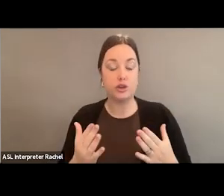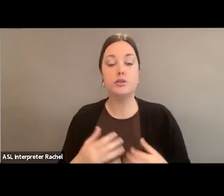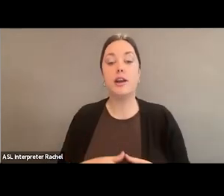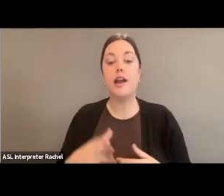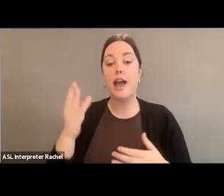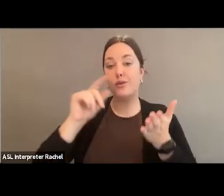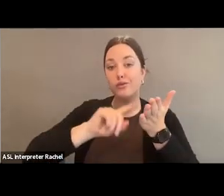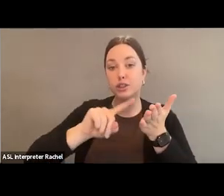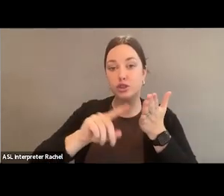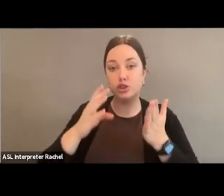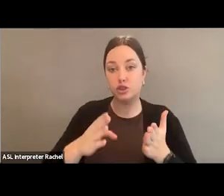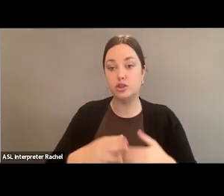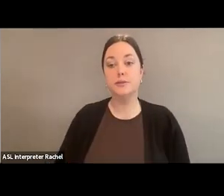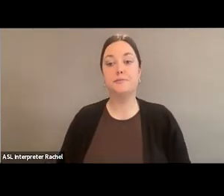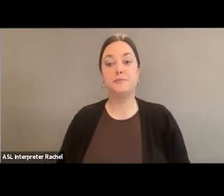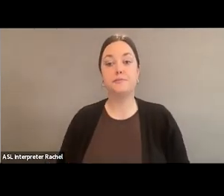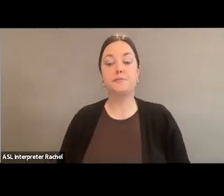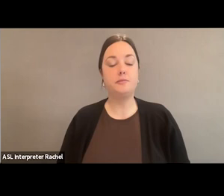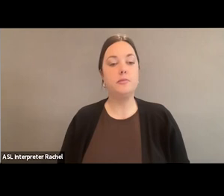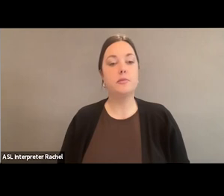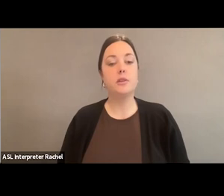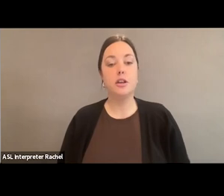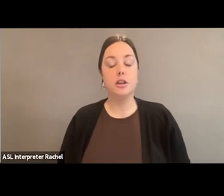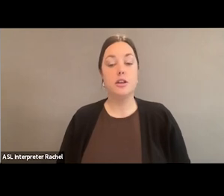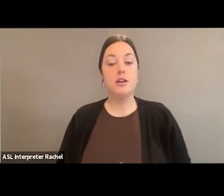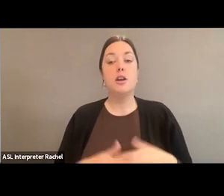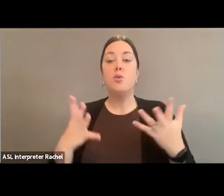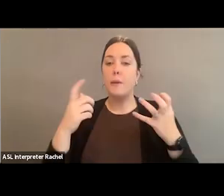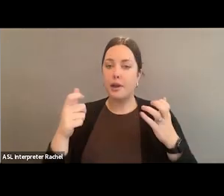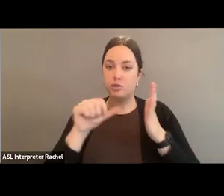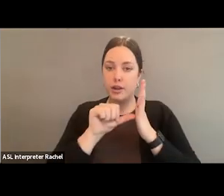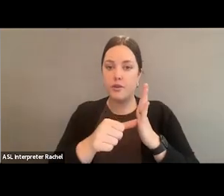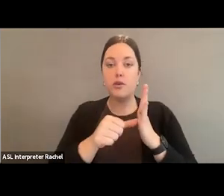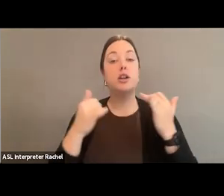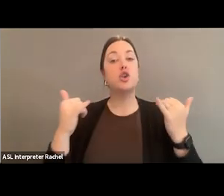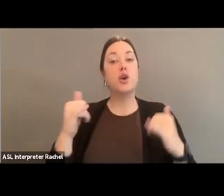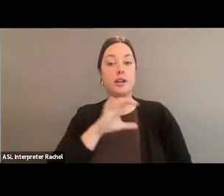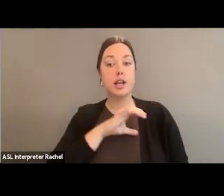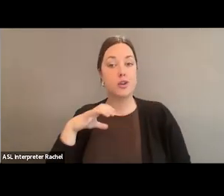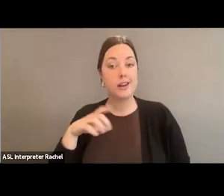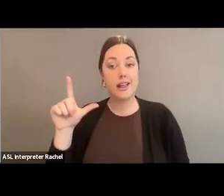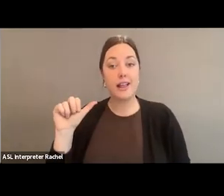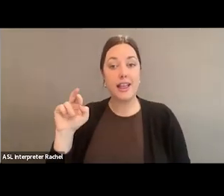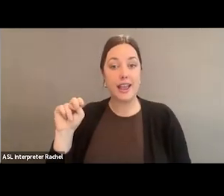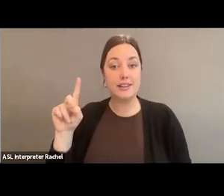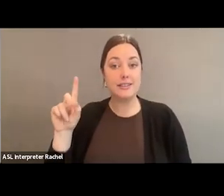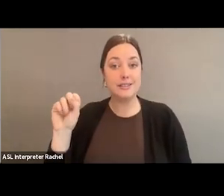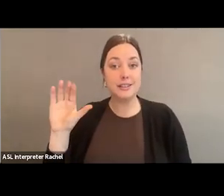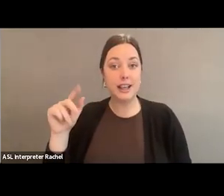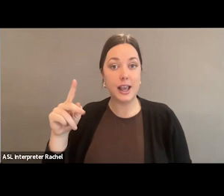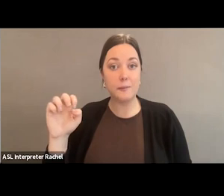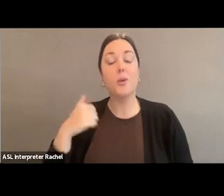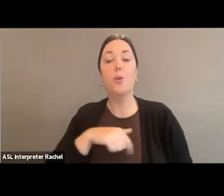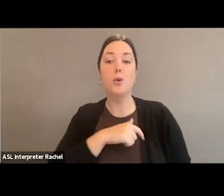just reinforcing how this works into the current congressional landscape, we are asking advocates to,